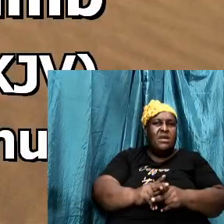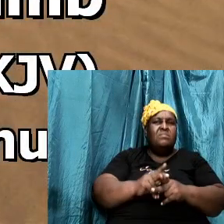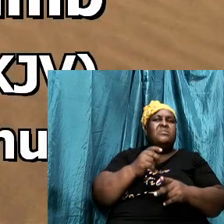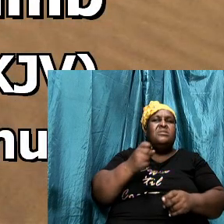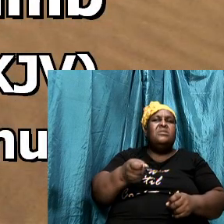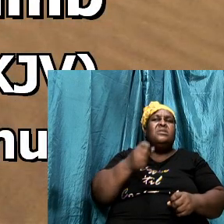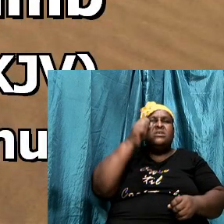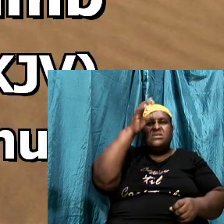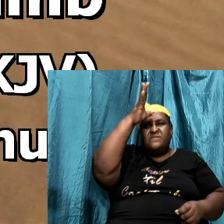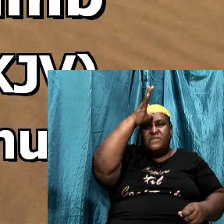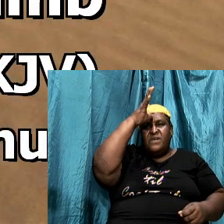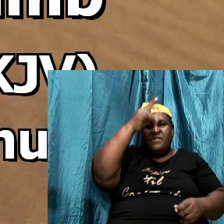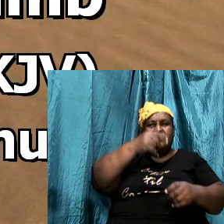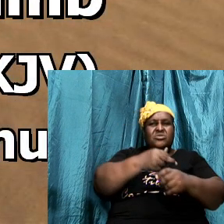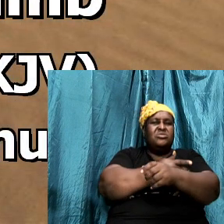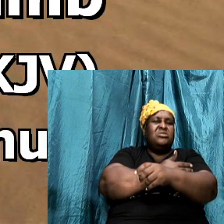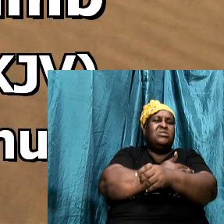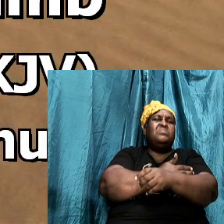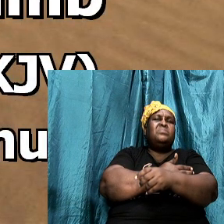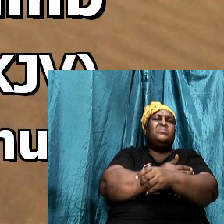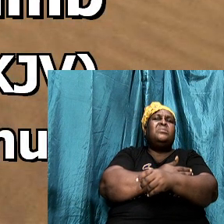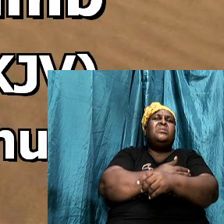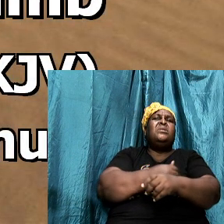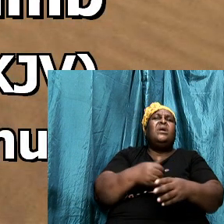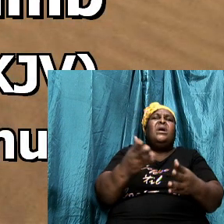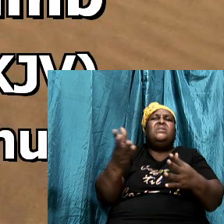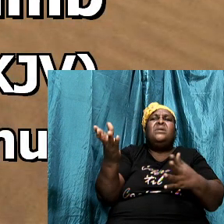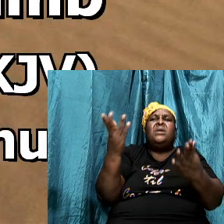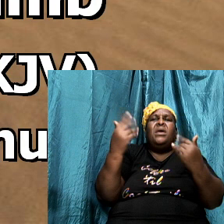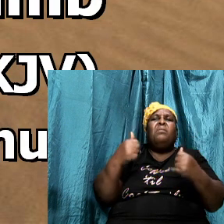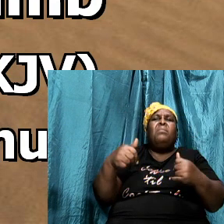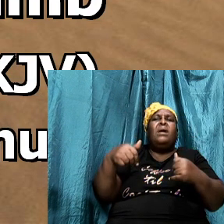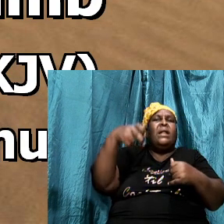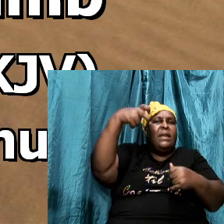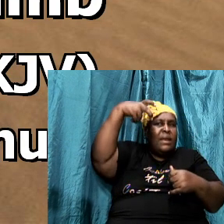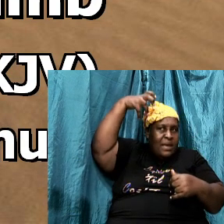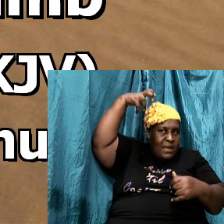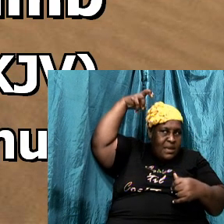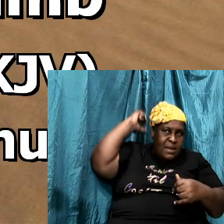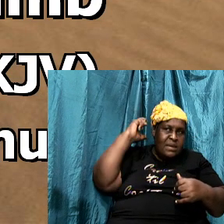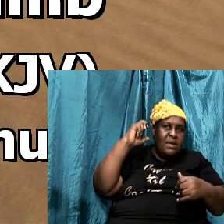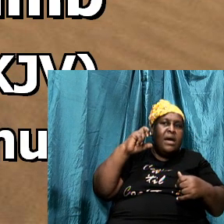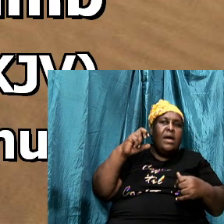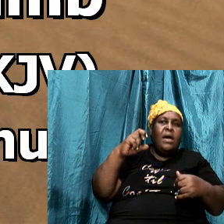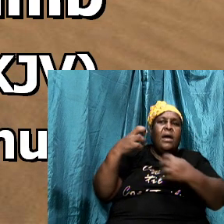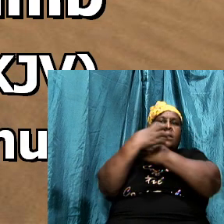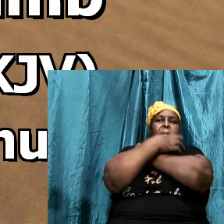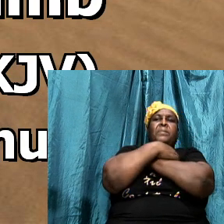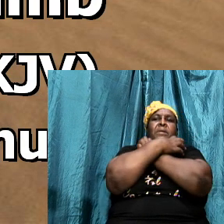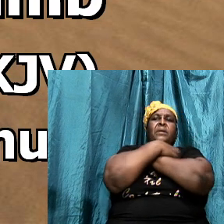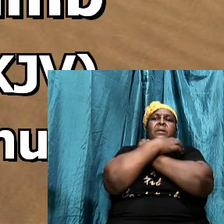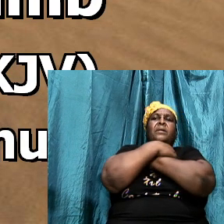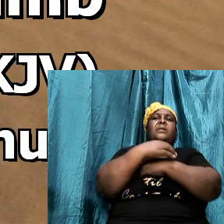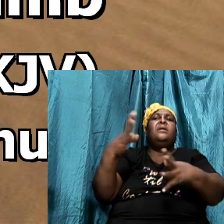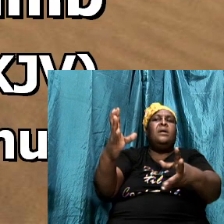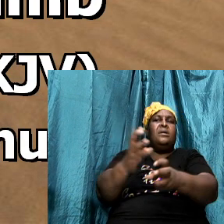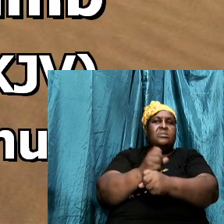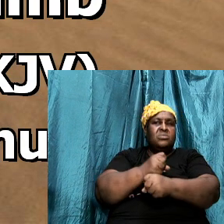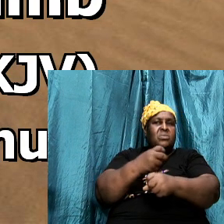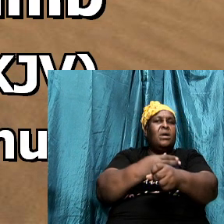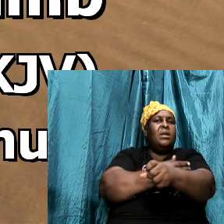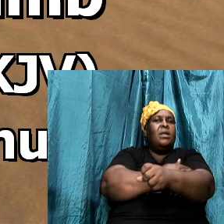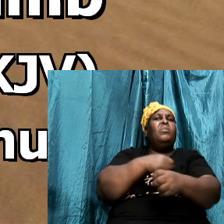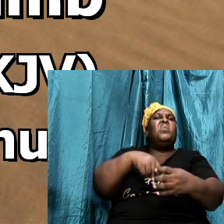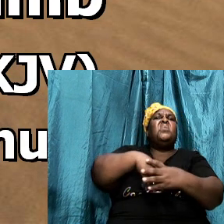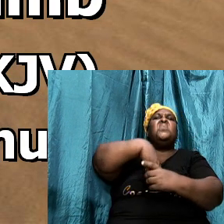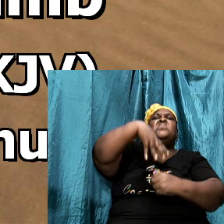his father's sheep, and there came a lion and a bear, and took a lamb out of the